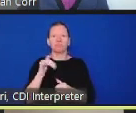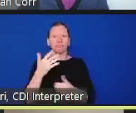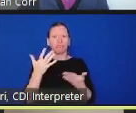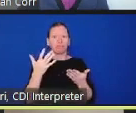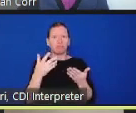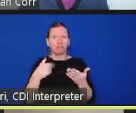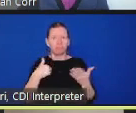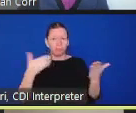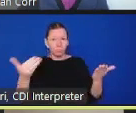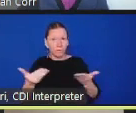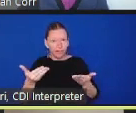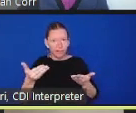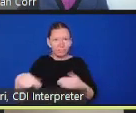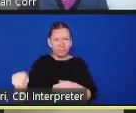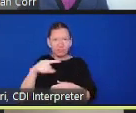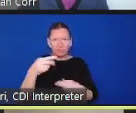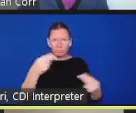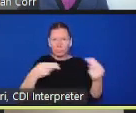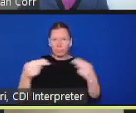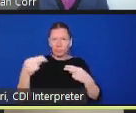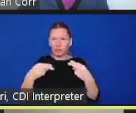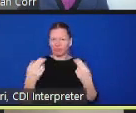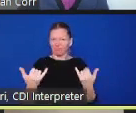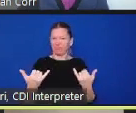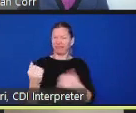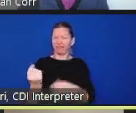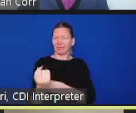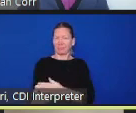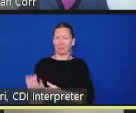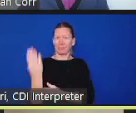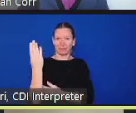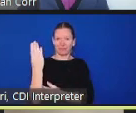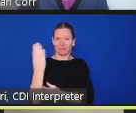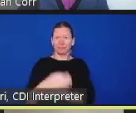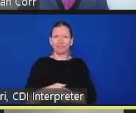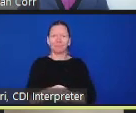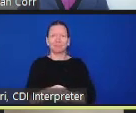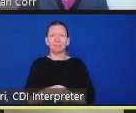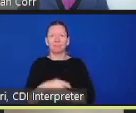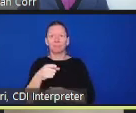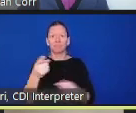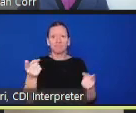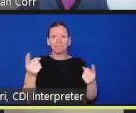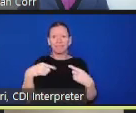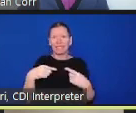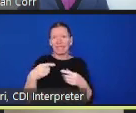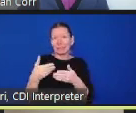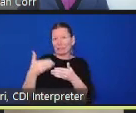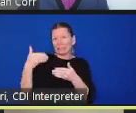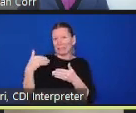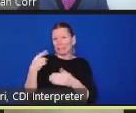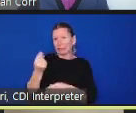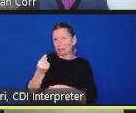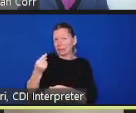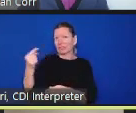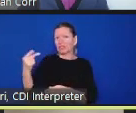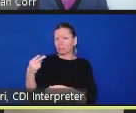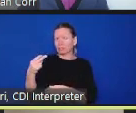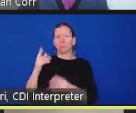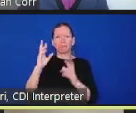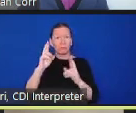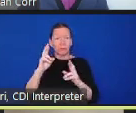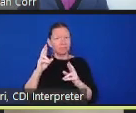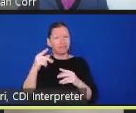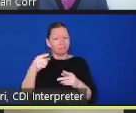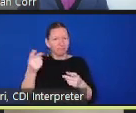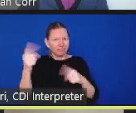For those of you who joined on Tuesday and or Thursday, welcome back. And I want to start by thanking the people who have reached